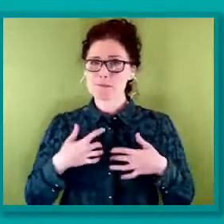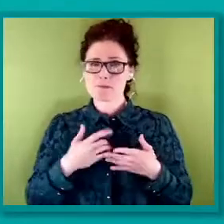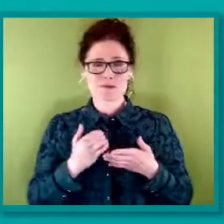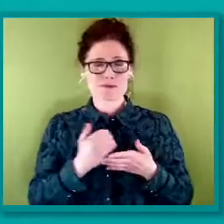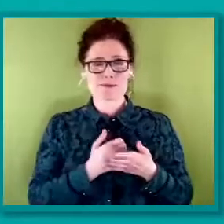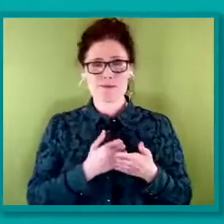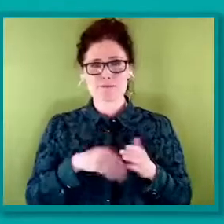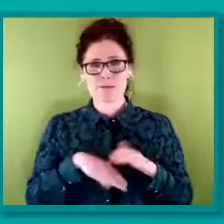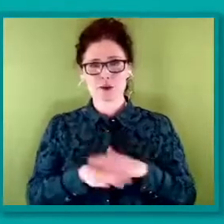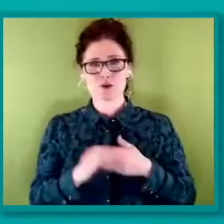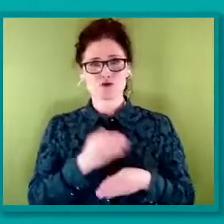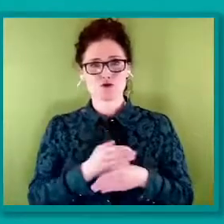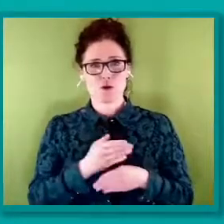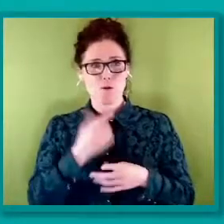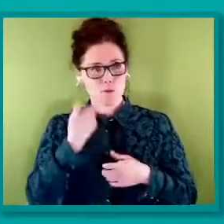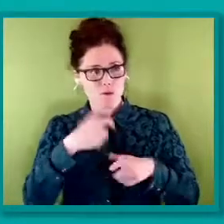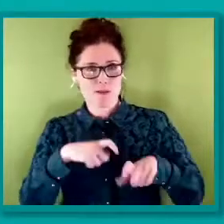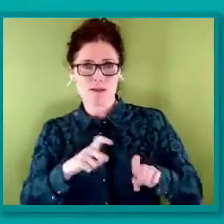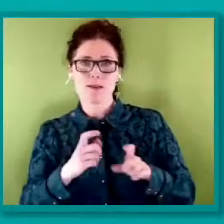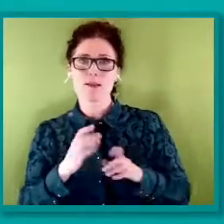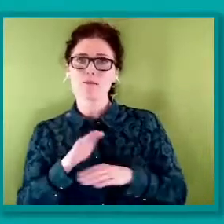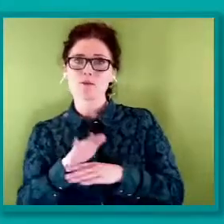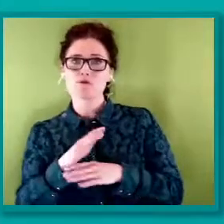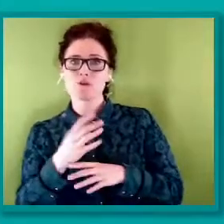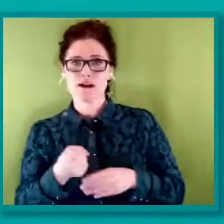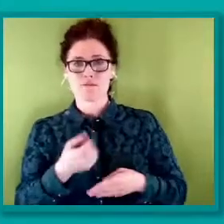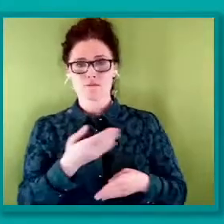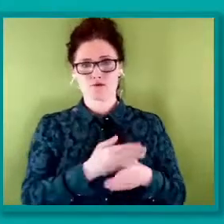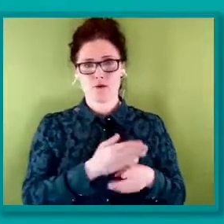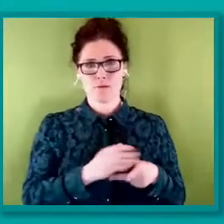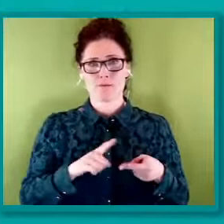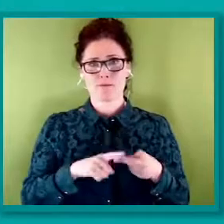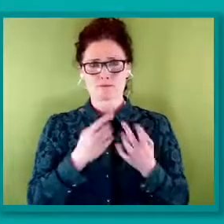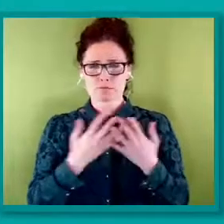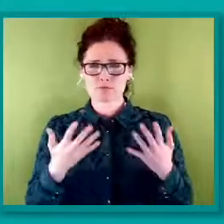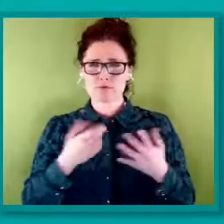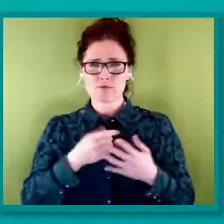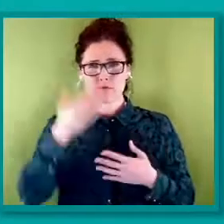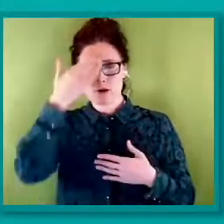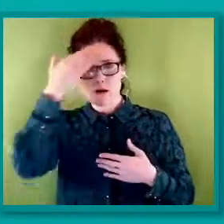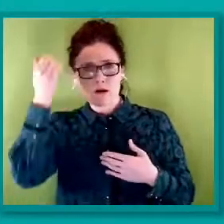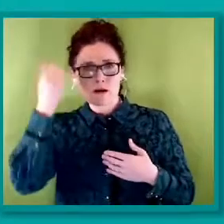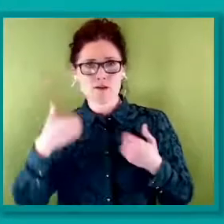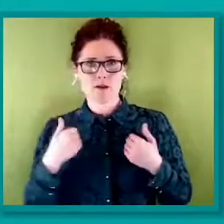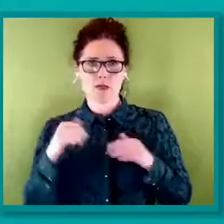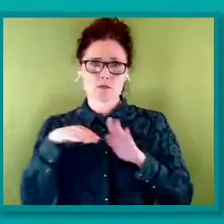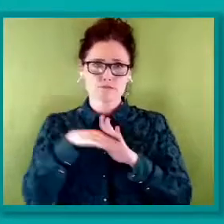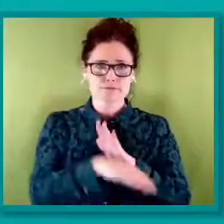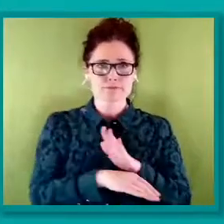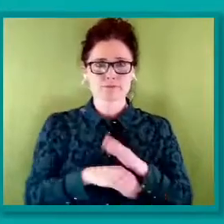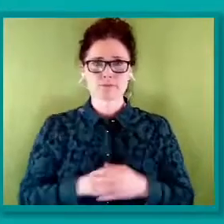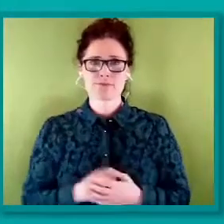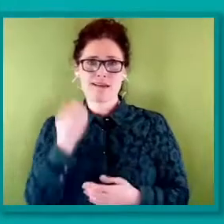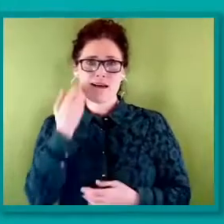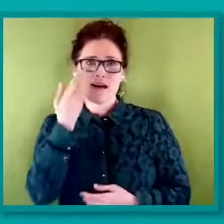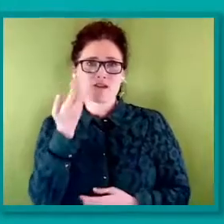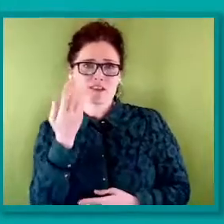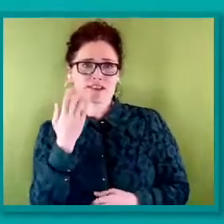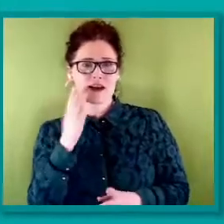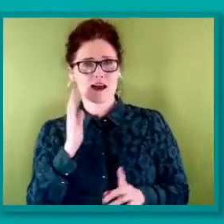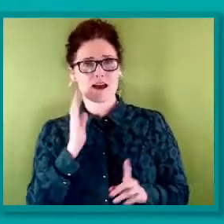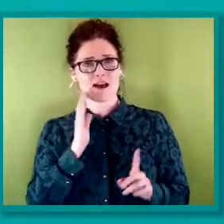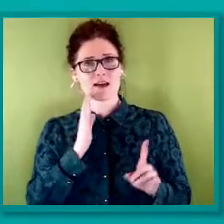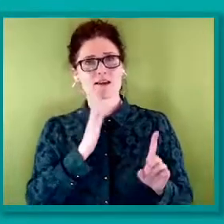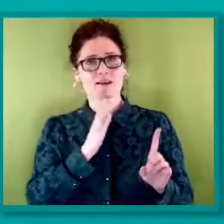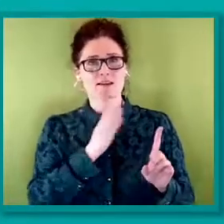they experienced increased mental distress. The accumulated effect of everyday or indirect discrimination, such